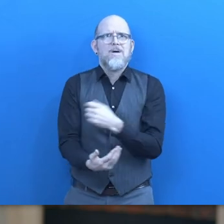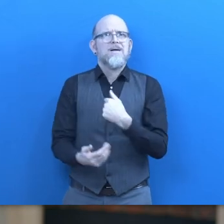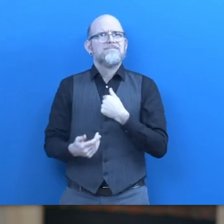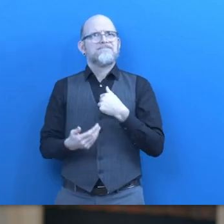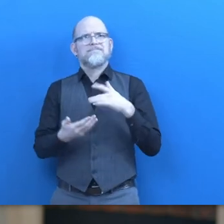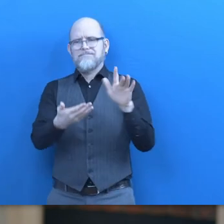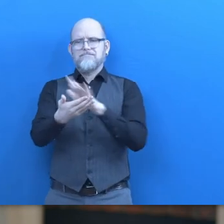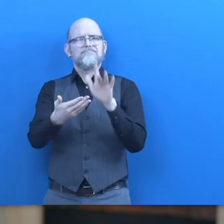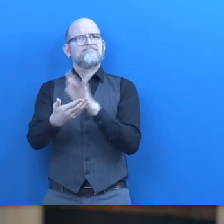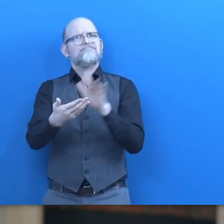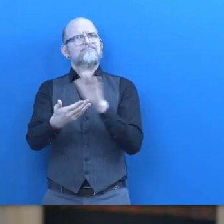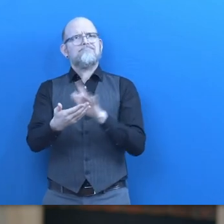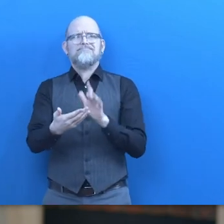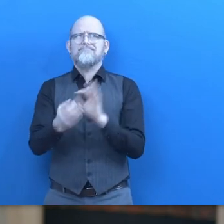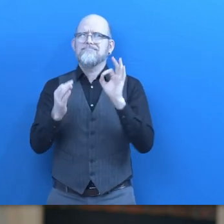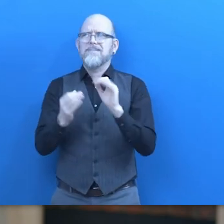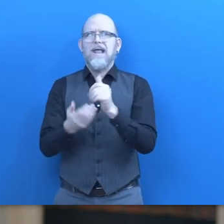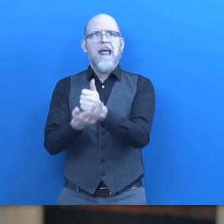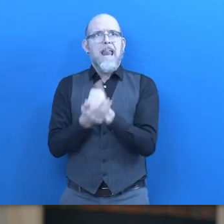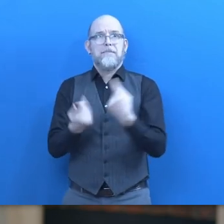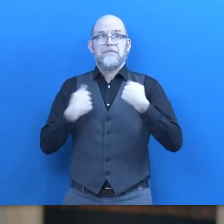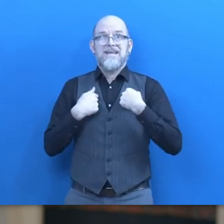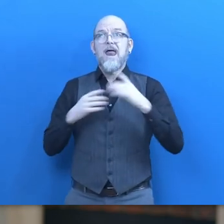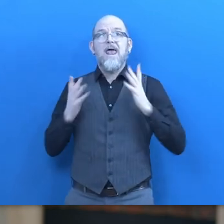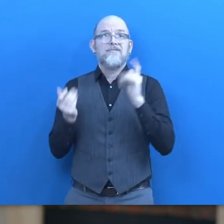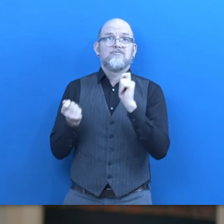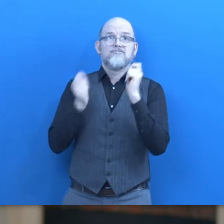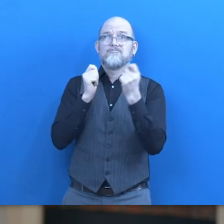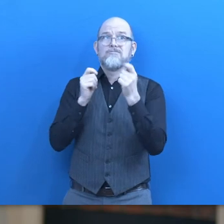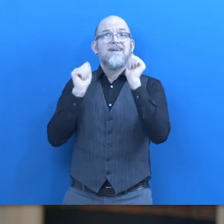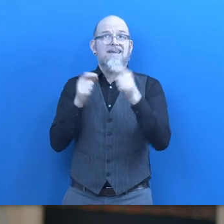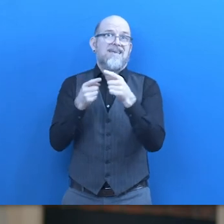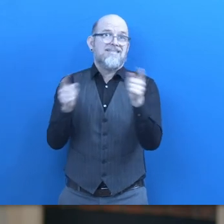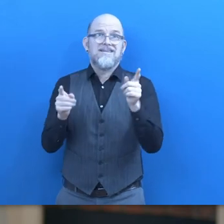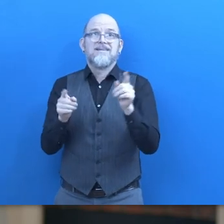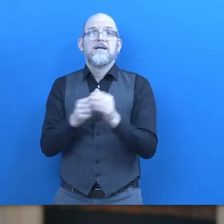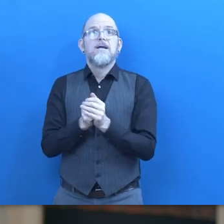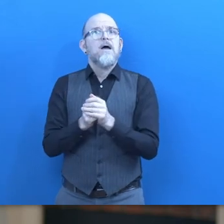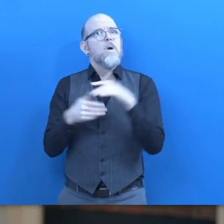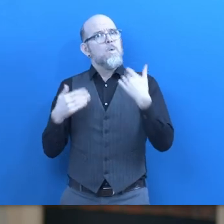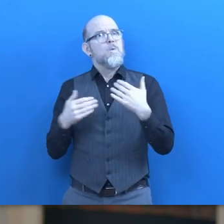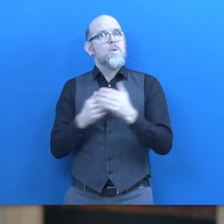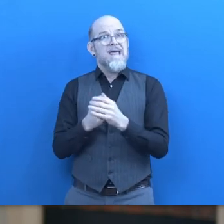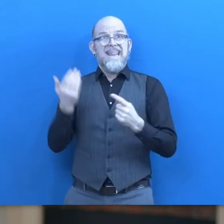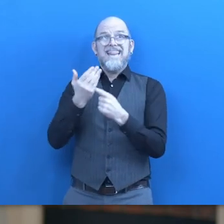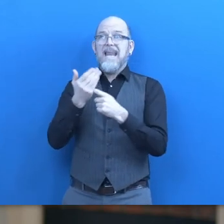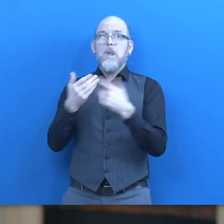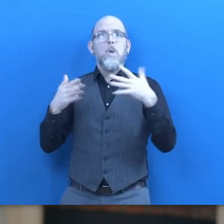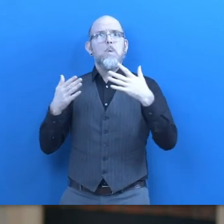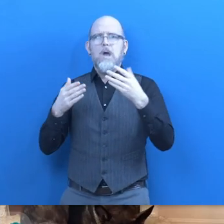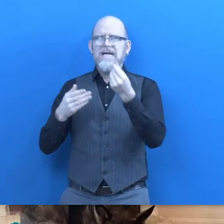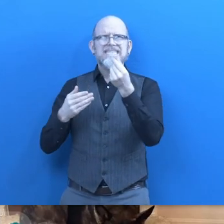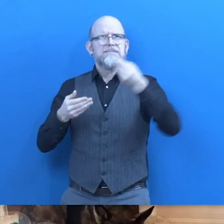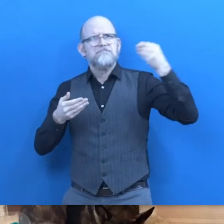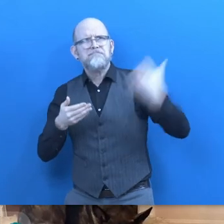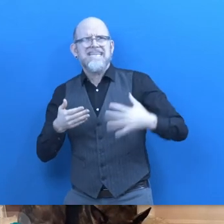game-changer because most of the technology out there right now is either extremely expensive prohibitively and not covered by insurance